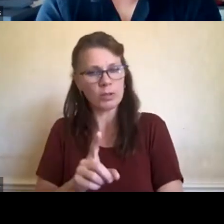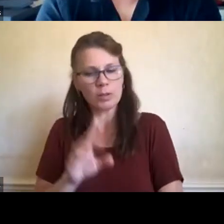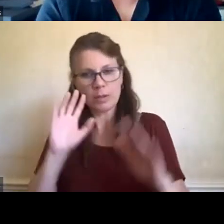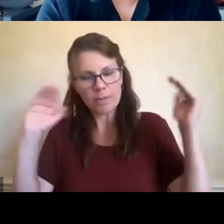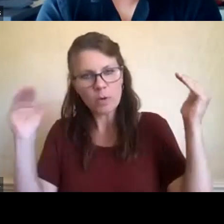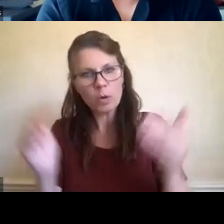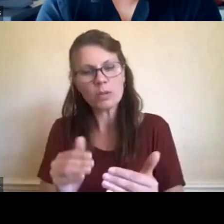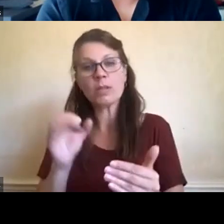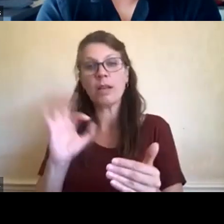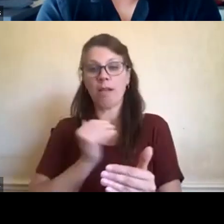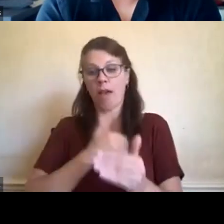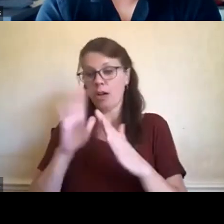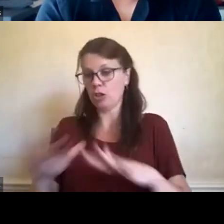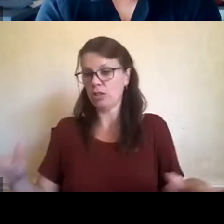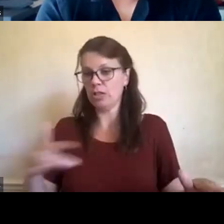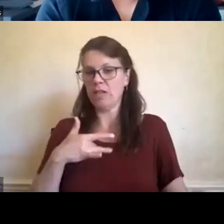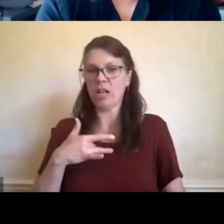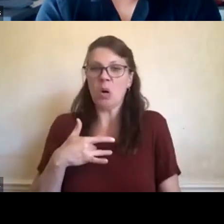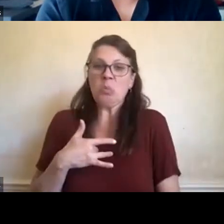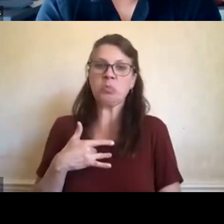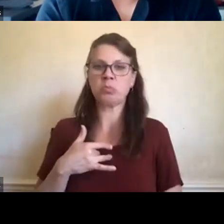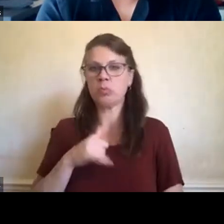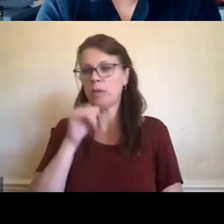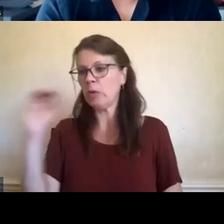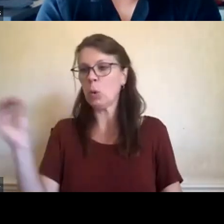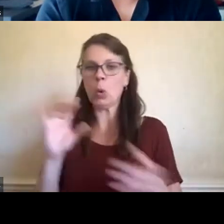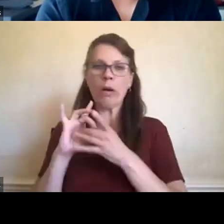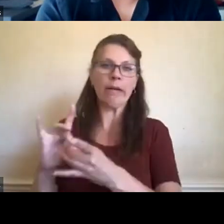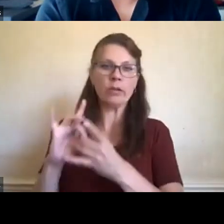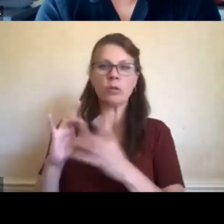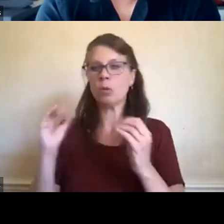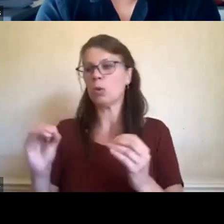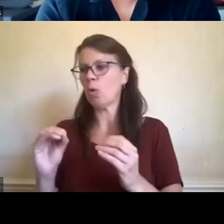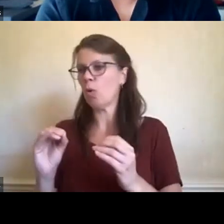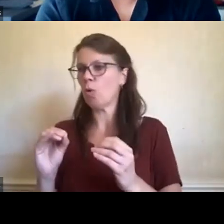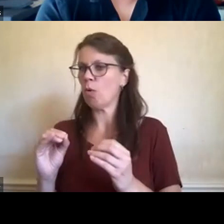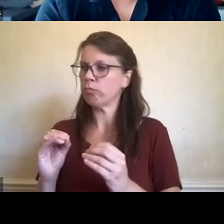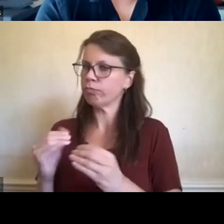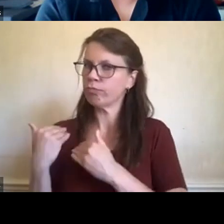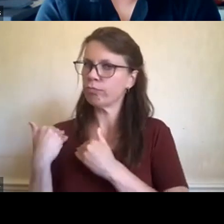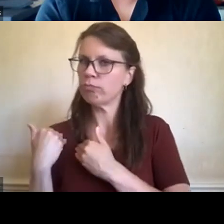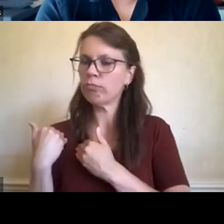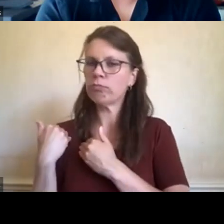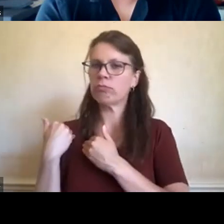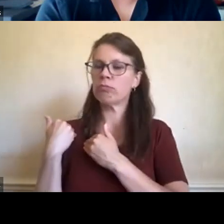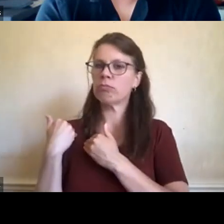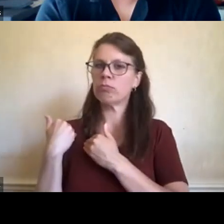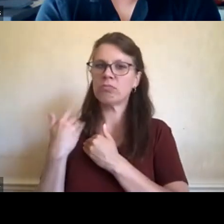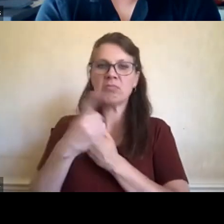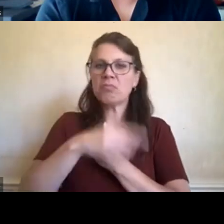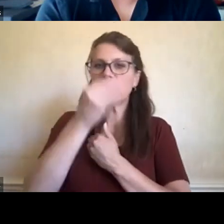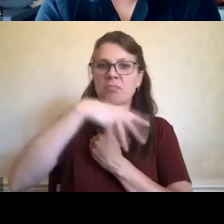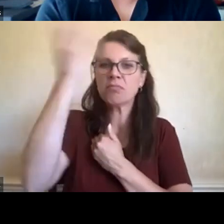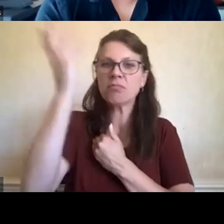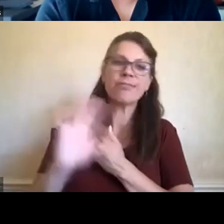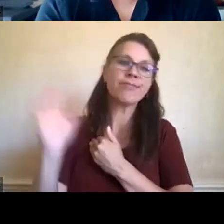with it, if they're disconnected from it, you know, I think that really matters to nurture that in our children so that they'll maintain